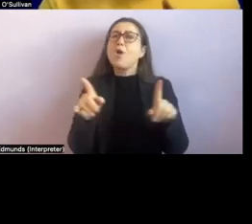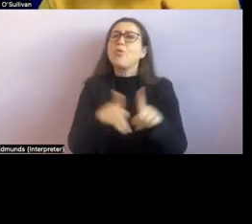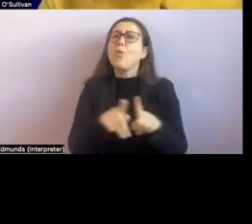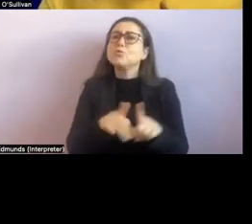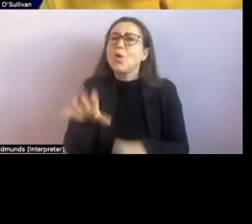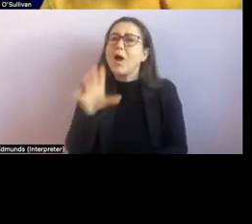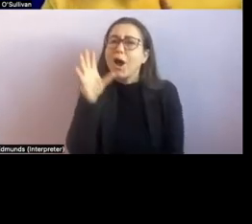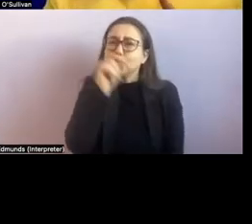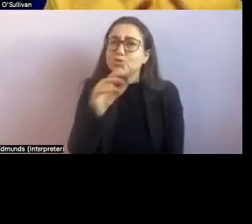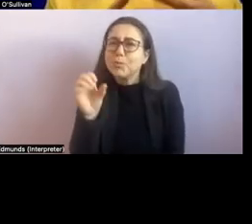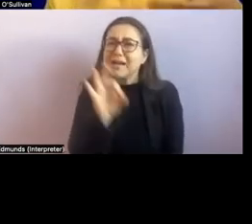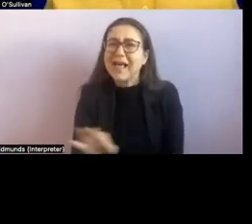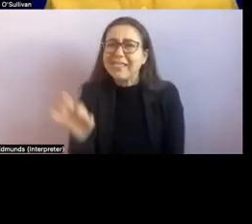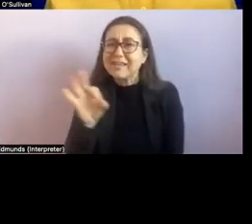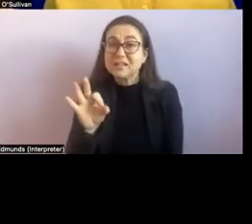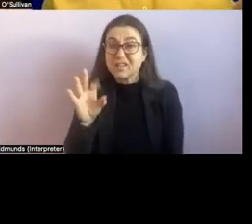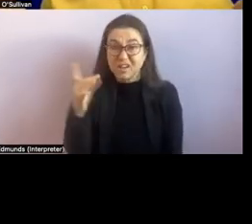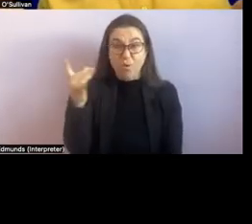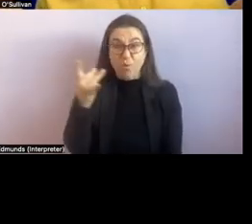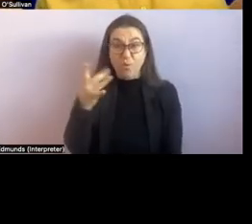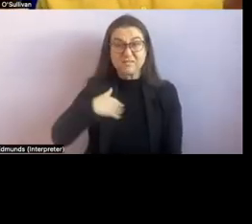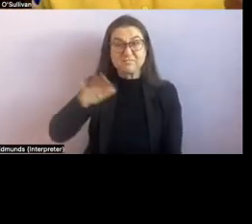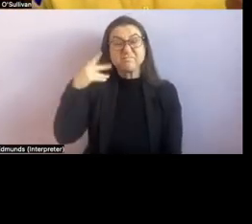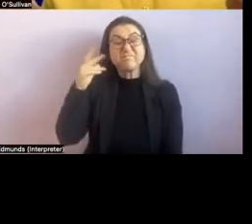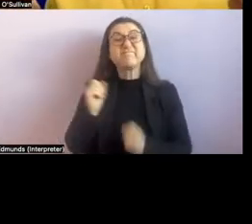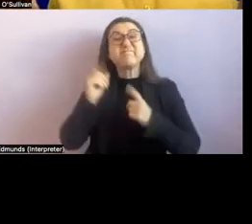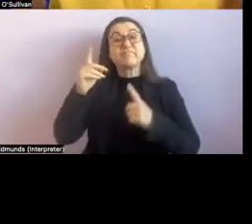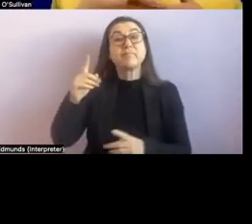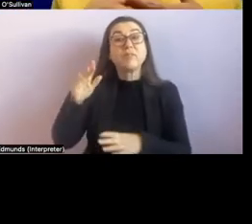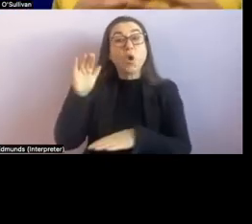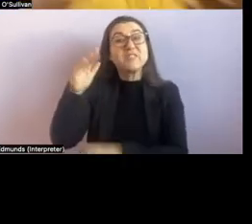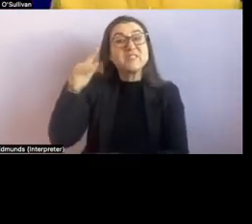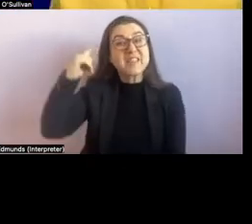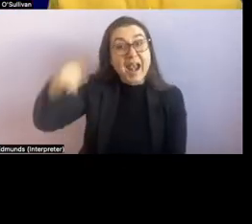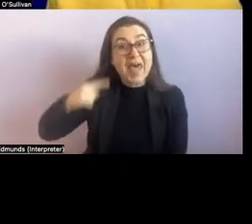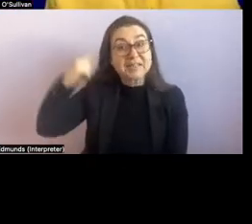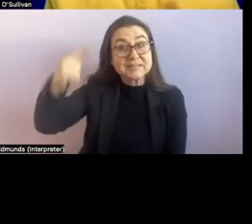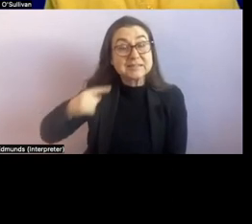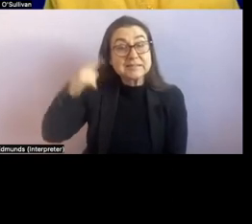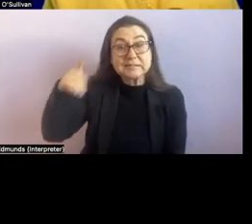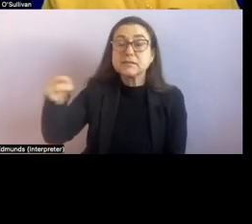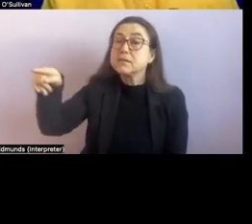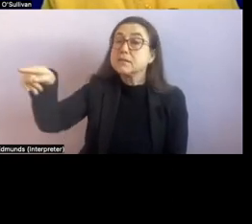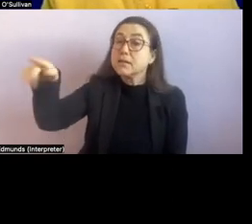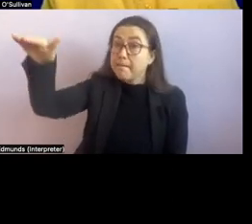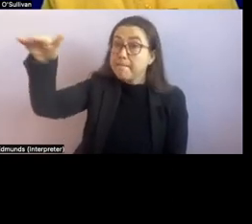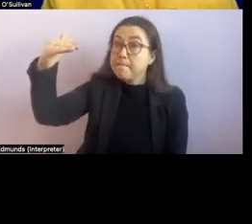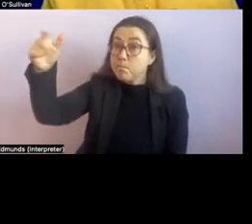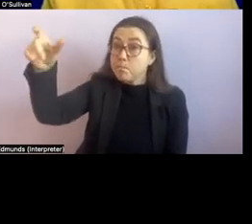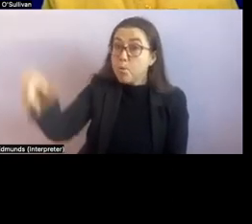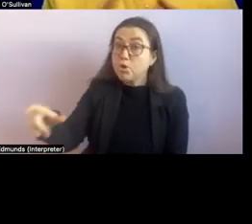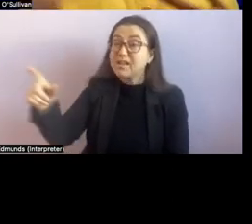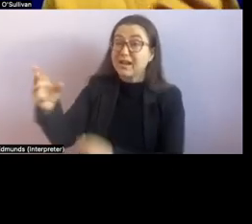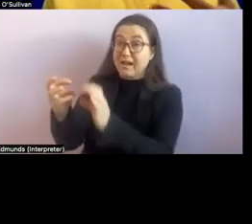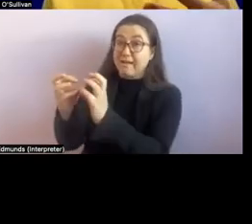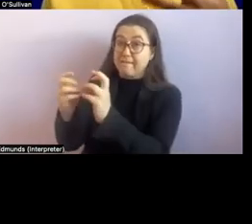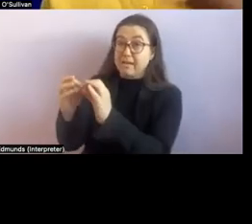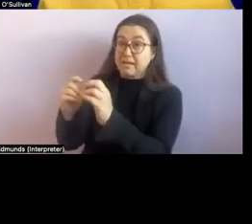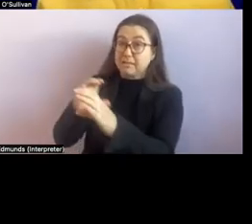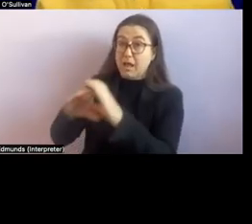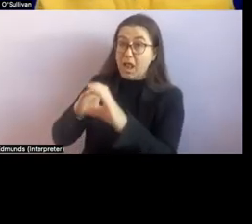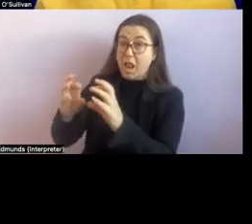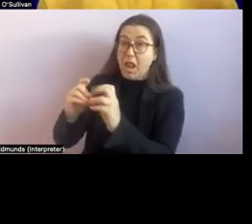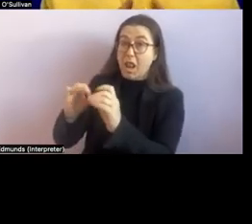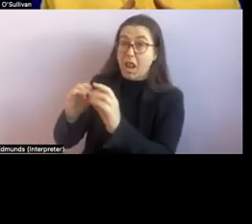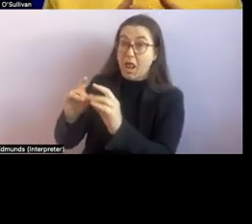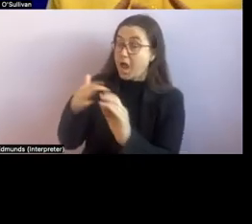london we were at a fair and i said um he communicated by finger spelling um so i asked him if he wanted to go on a